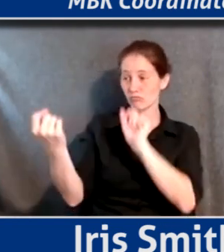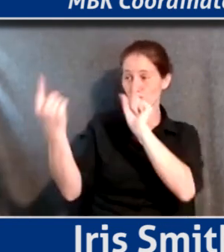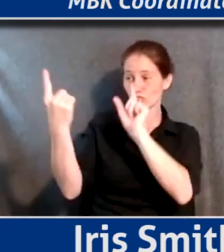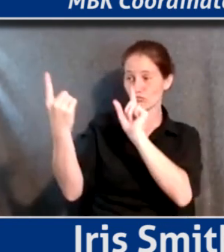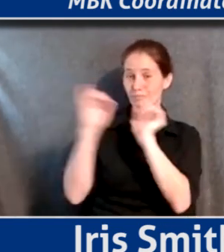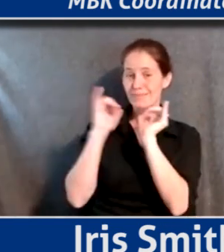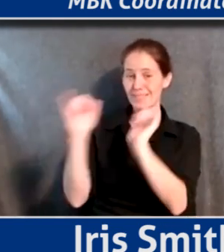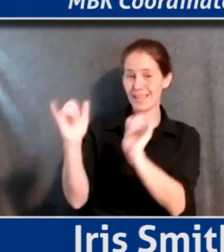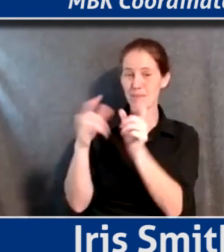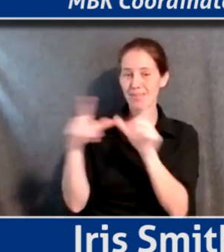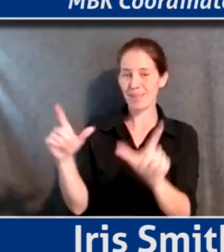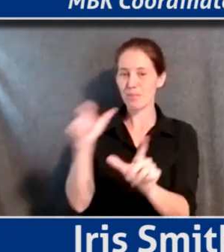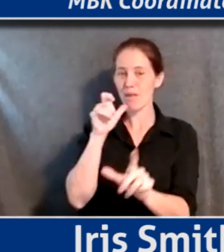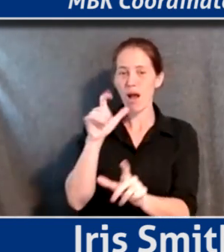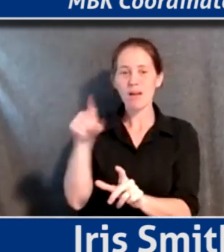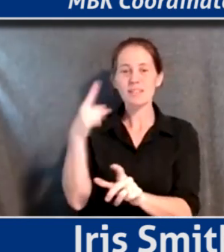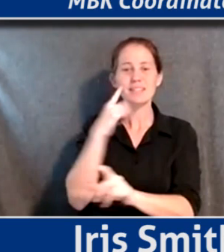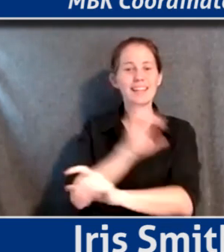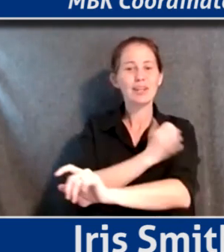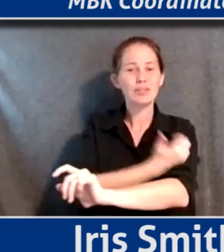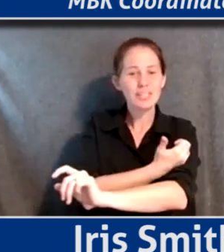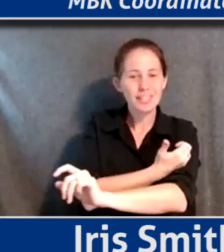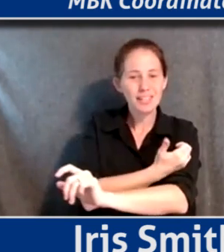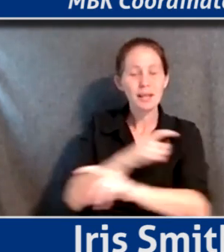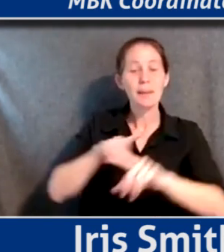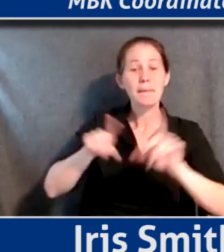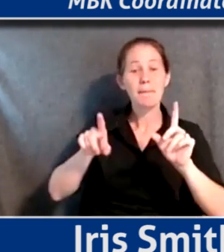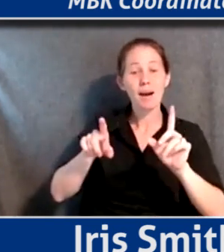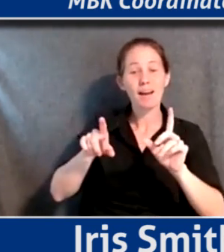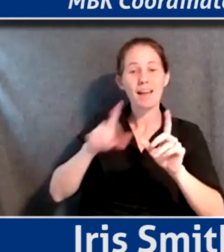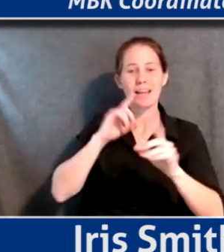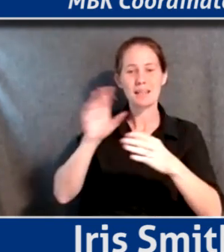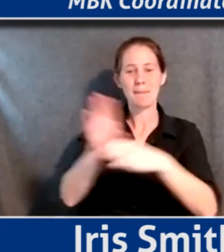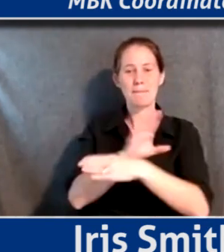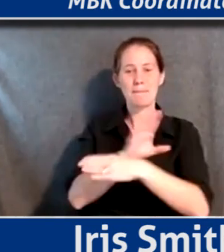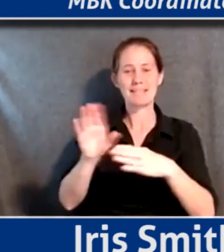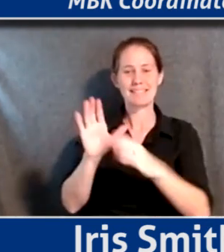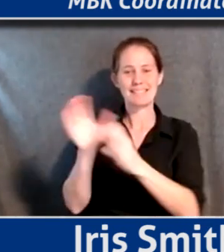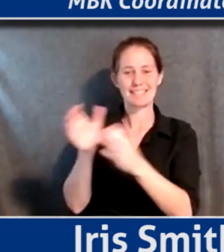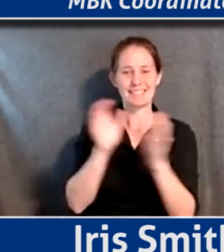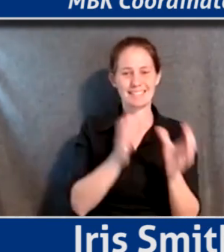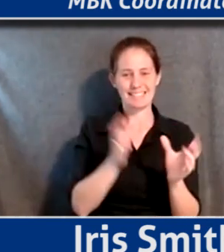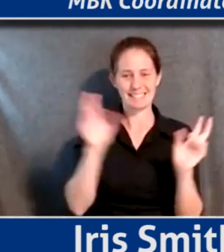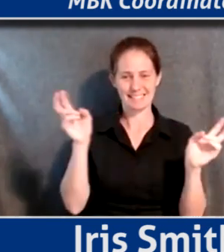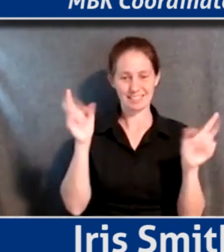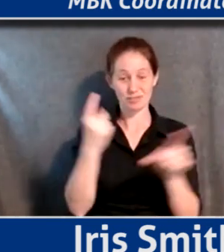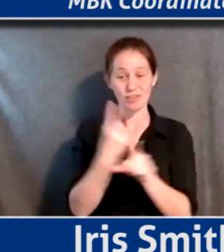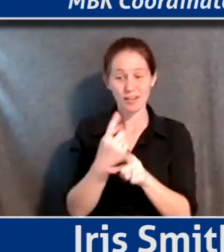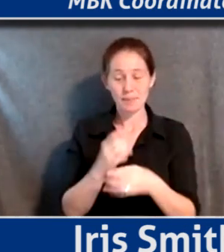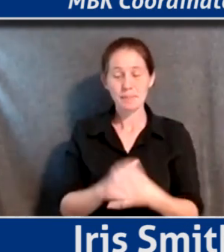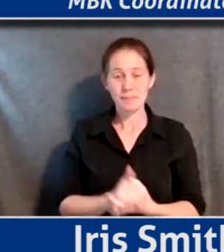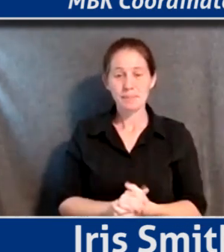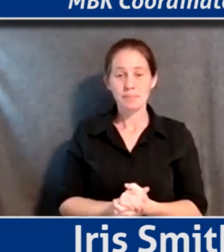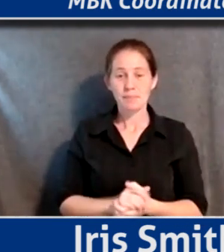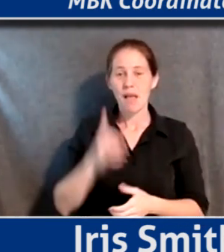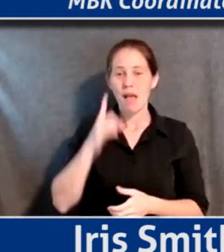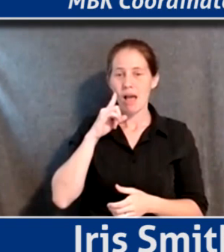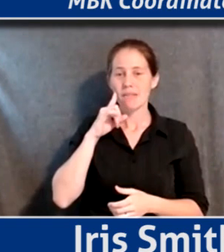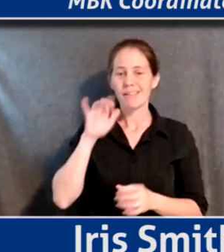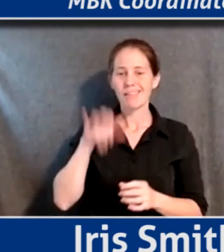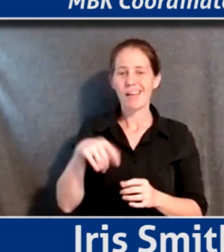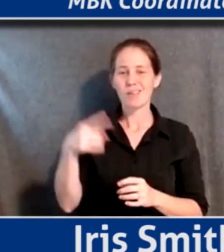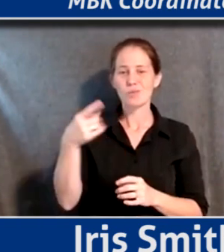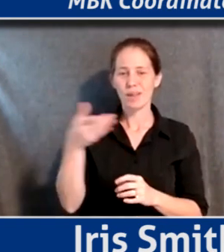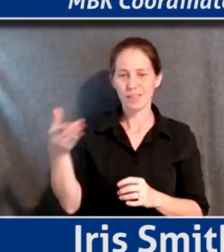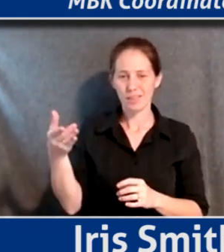not just on energy, but as business entities, right? And I think that's one of the things that